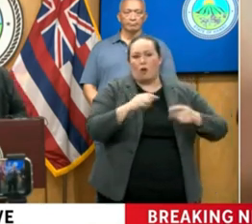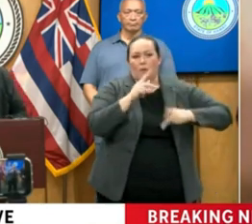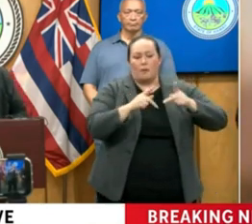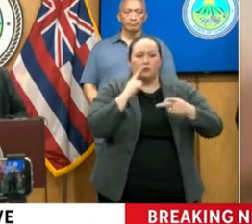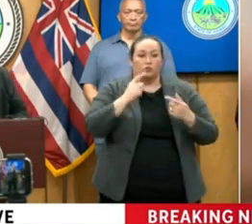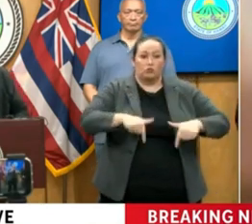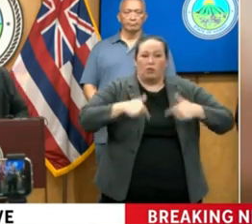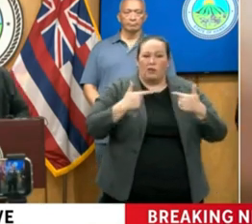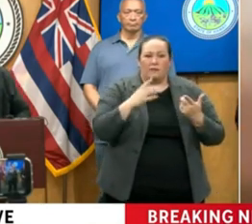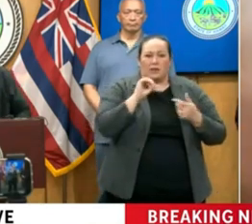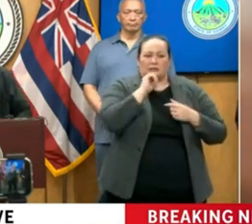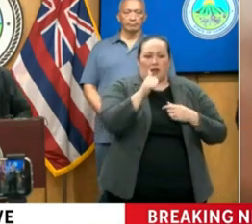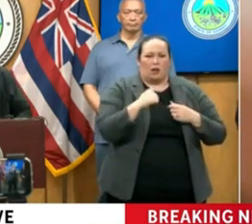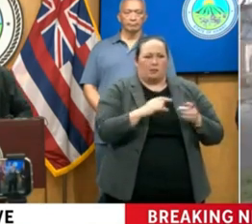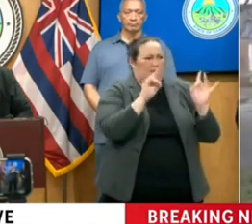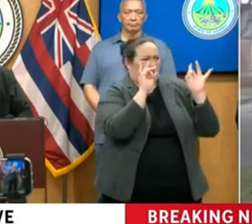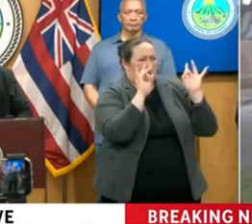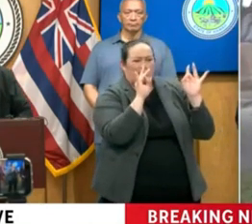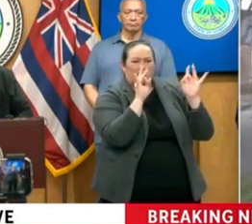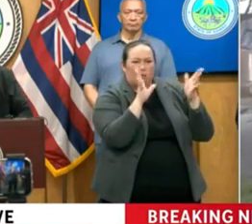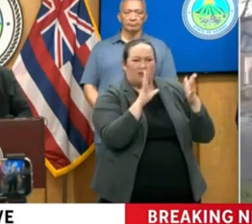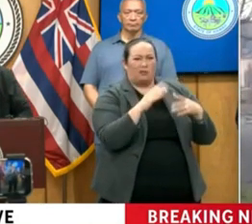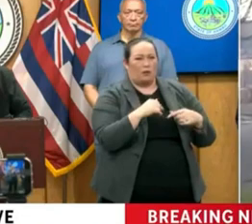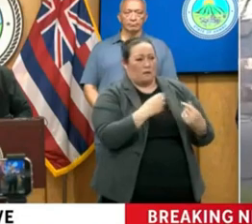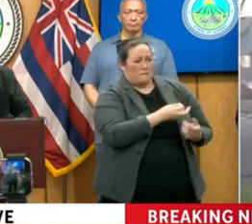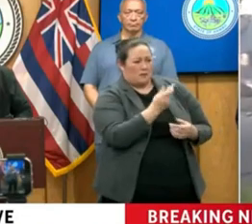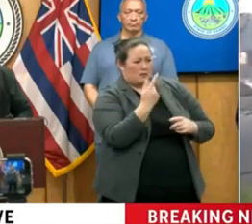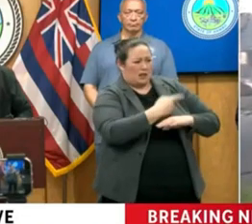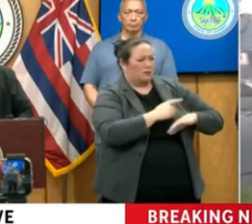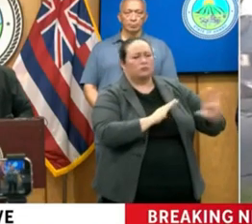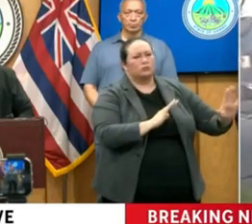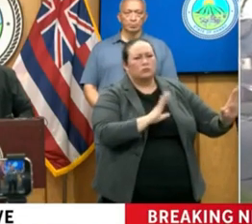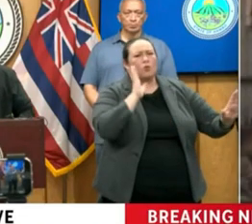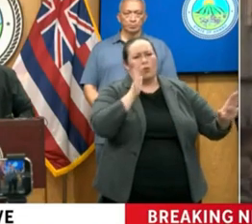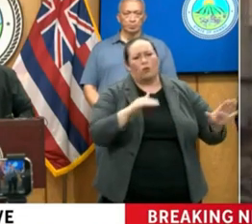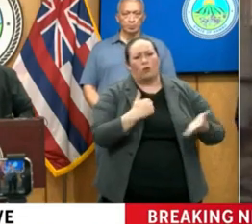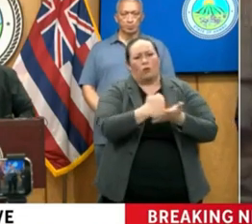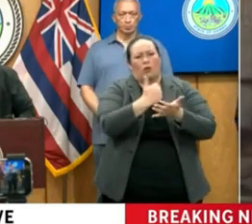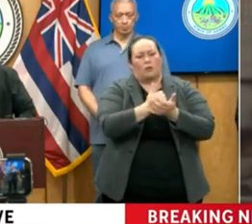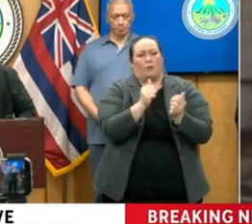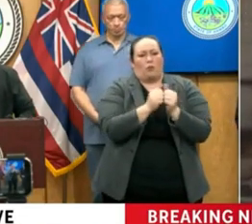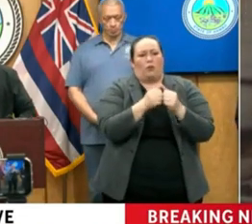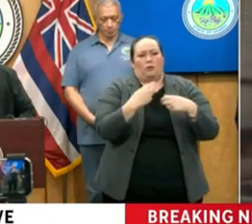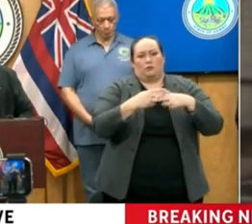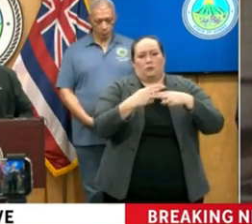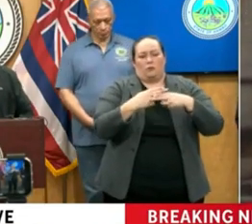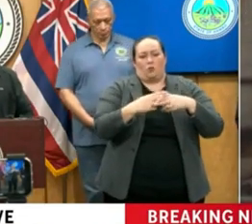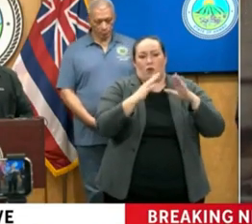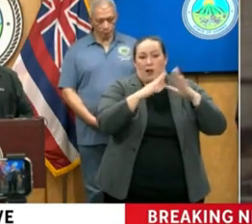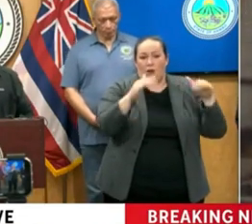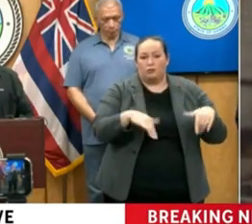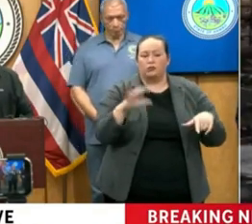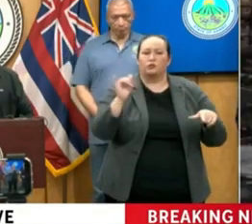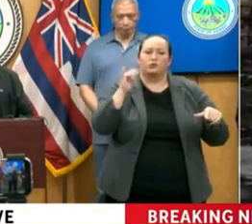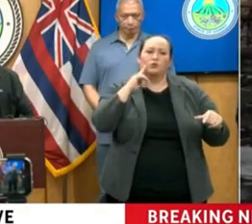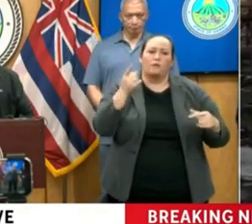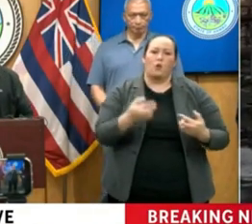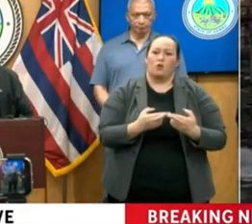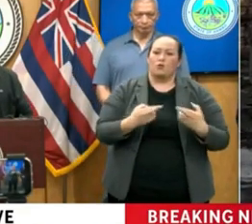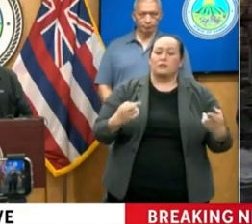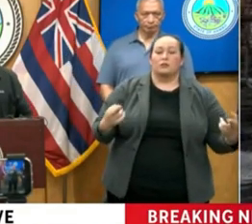like in a terrible rainstorm when power gets restored. So those are some of the challenges. Also, speaking to resources,